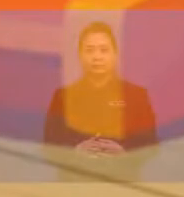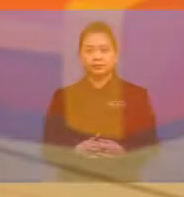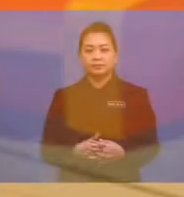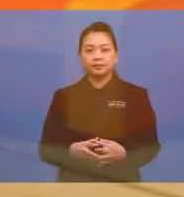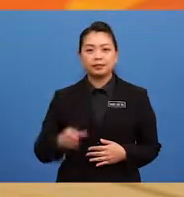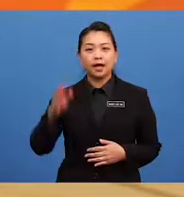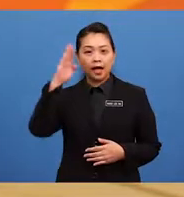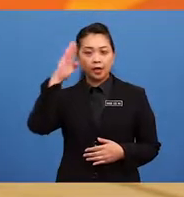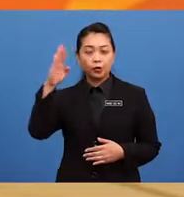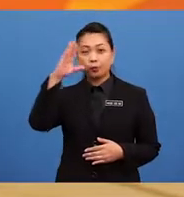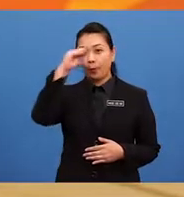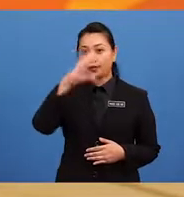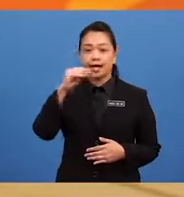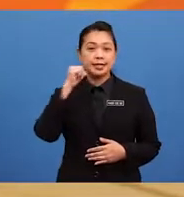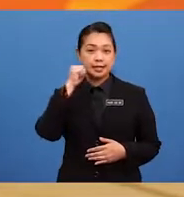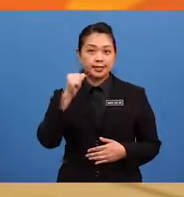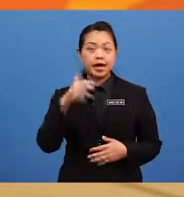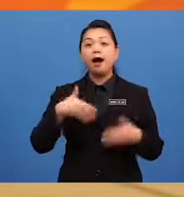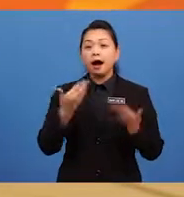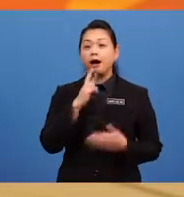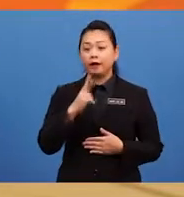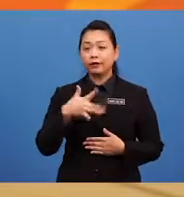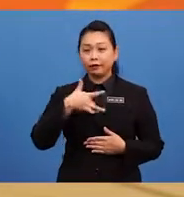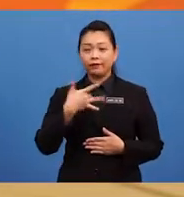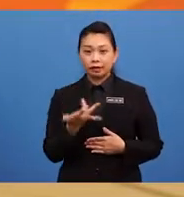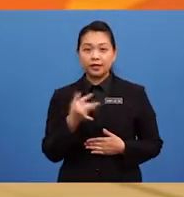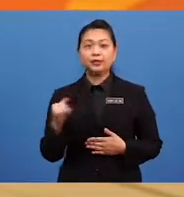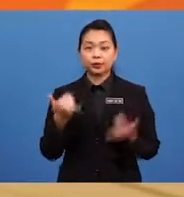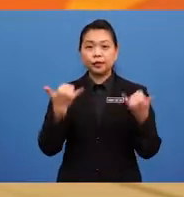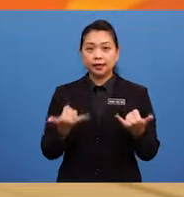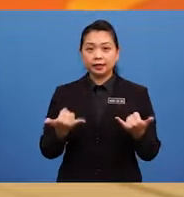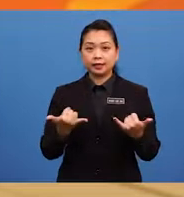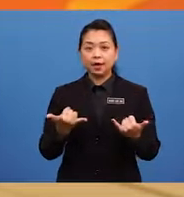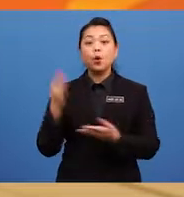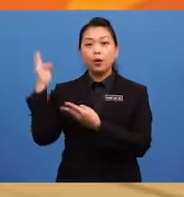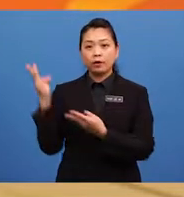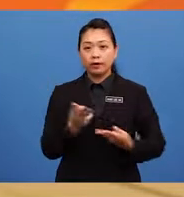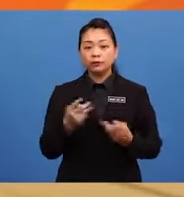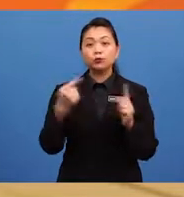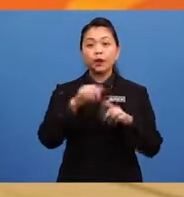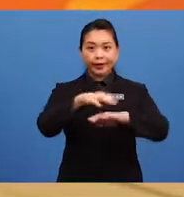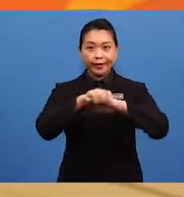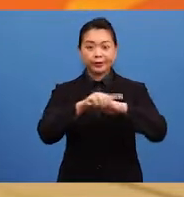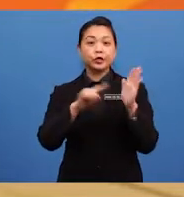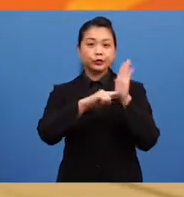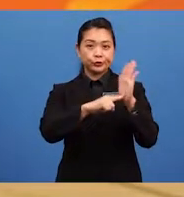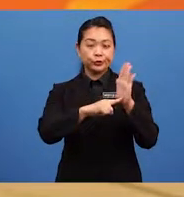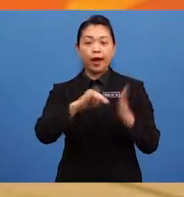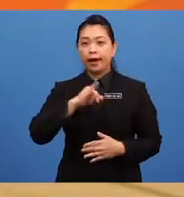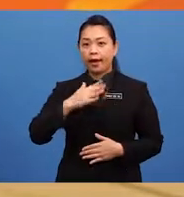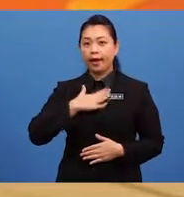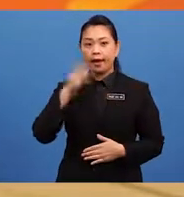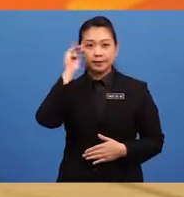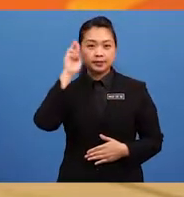Hello boys and girls, how are you feeling today? Welcome to our English show. I am Mr D